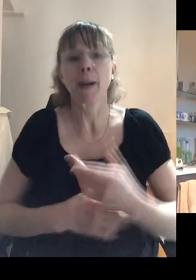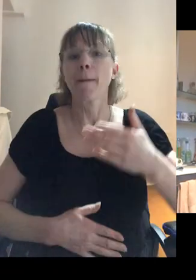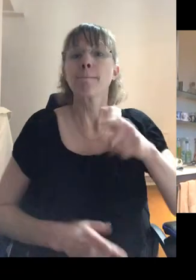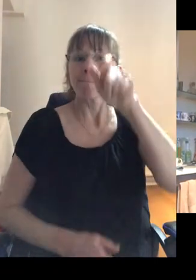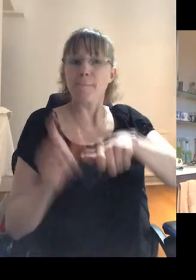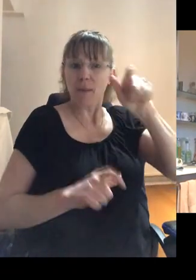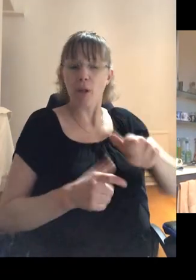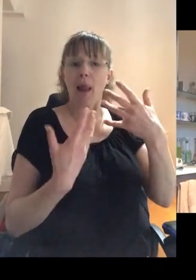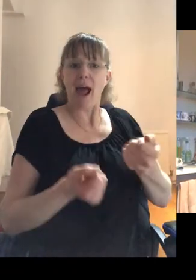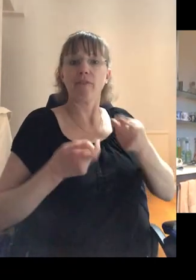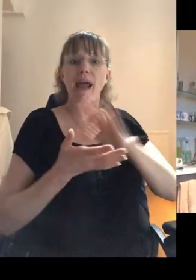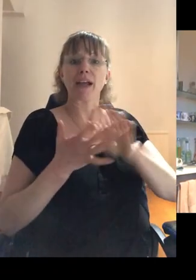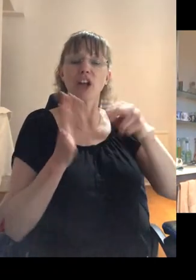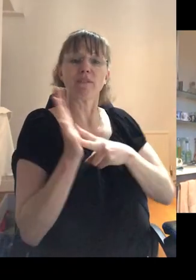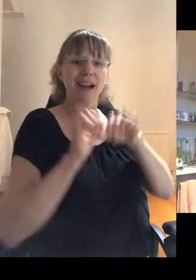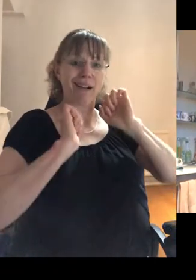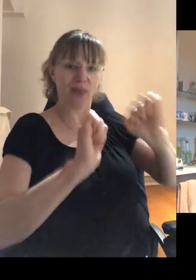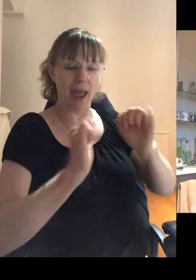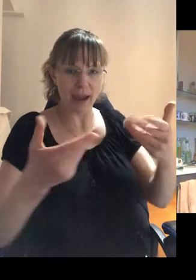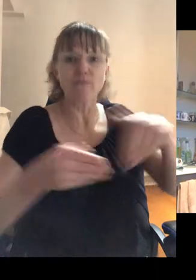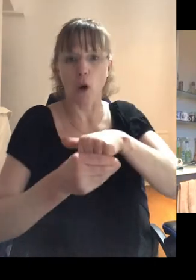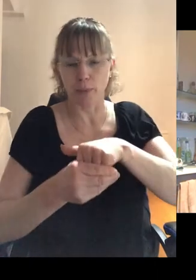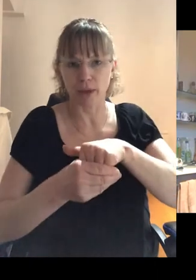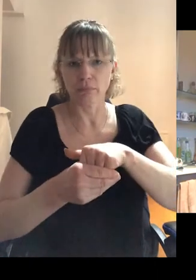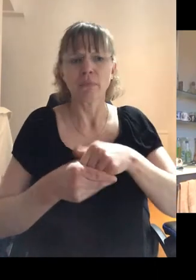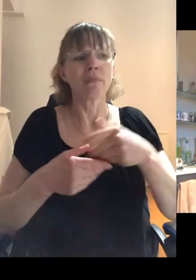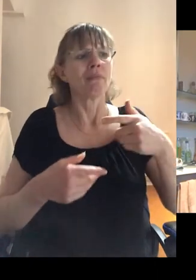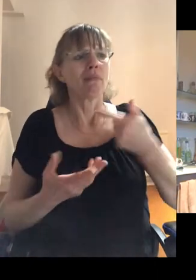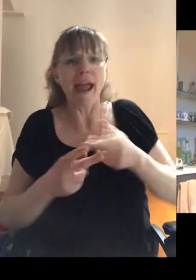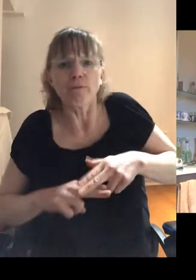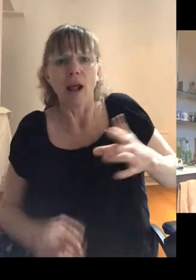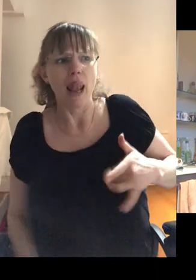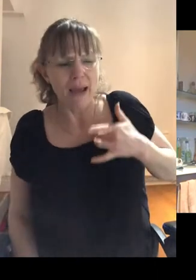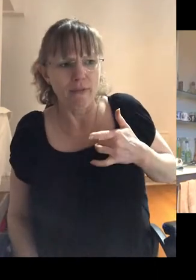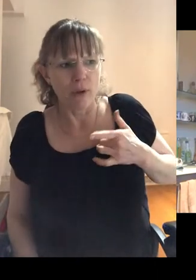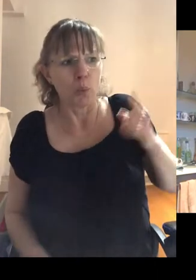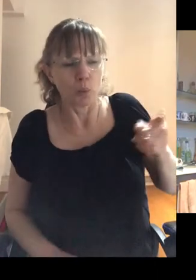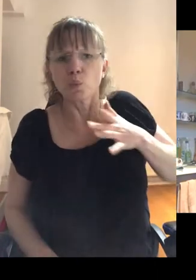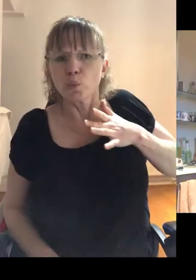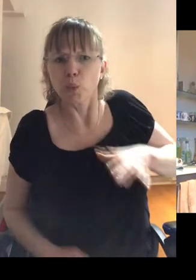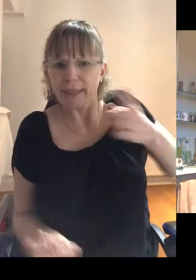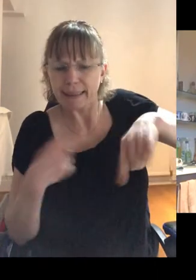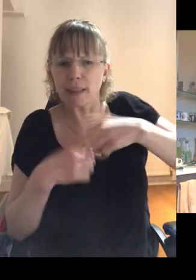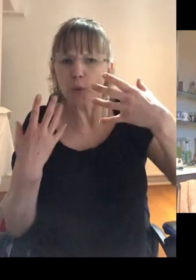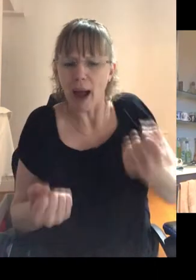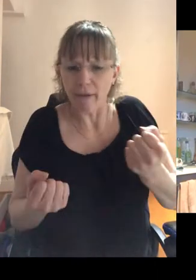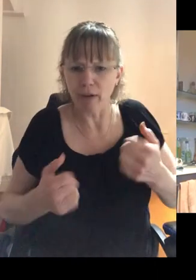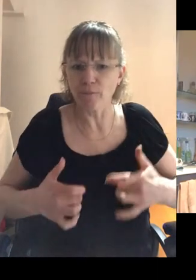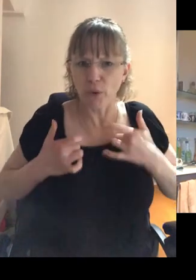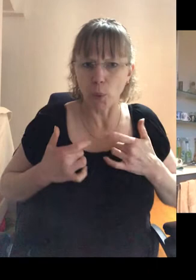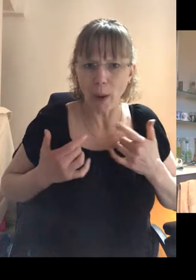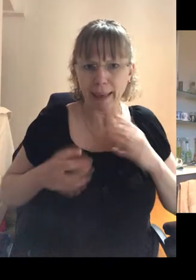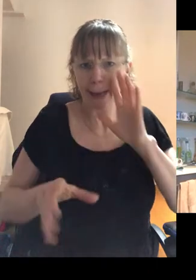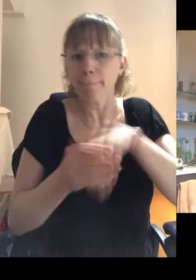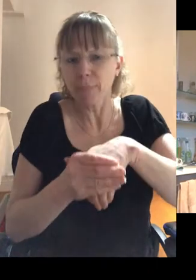involvement. The idea that if we're going to live, we need to have a say in how these services, uh, uh, uh, uh, shaped around us